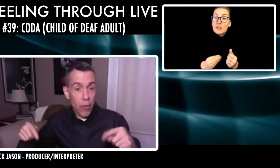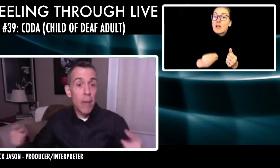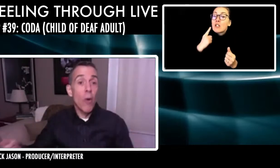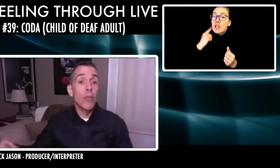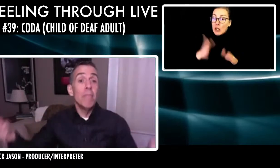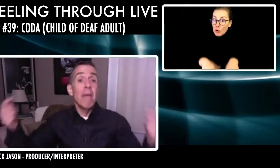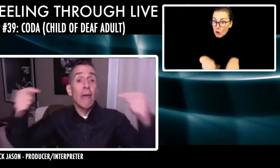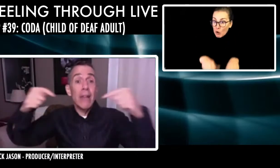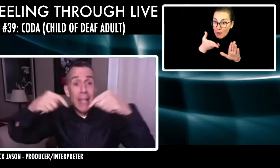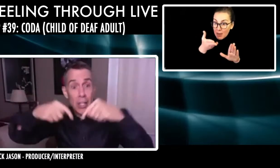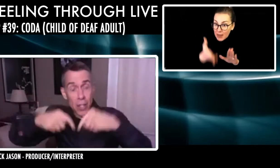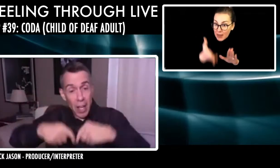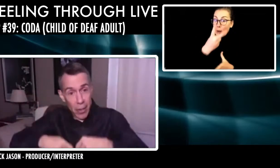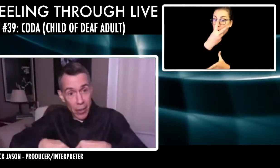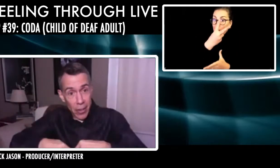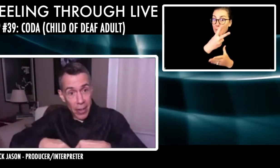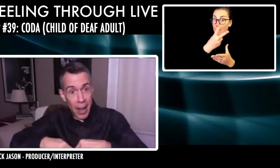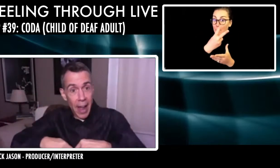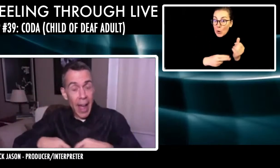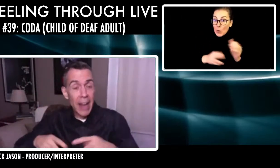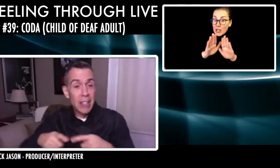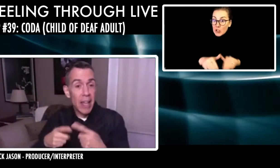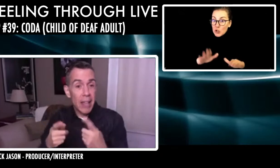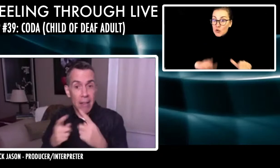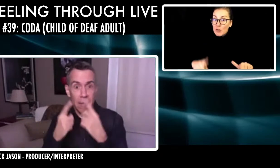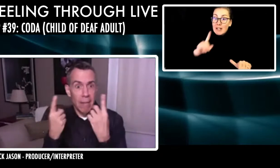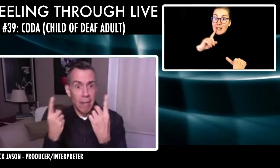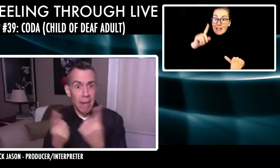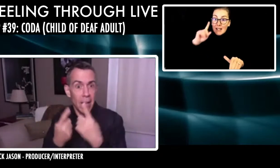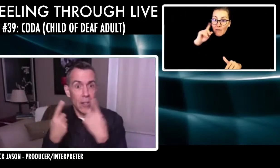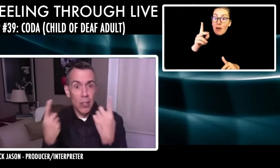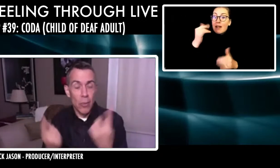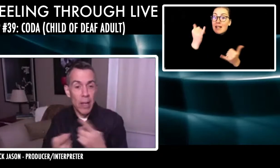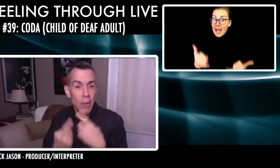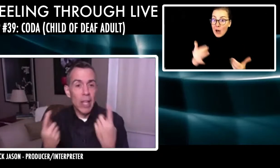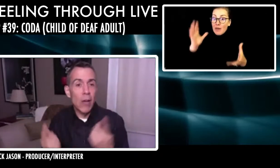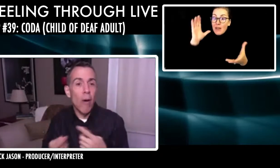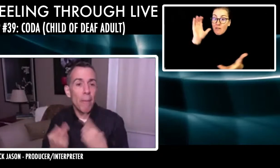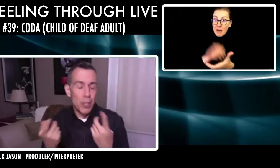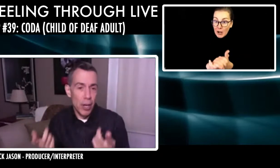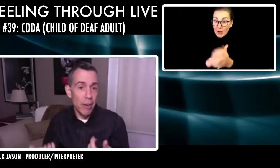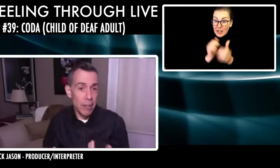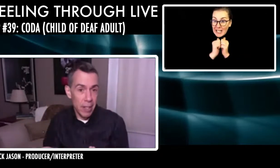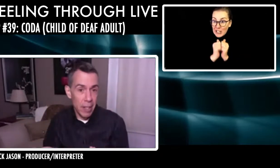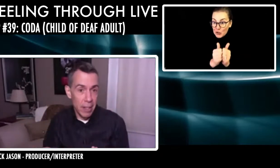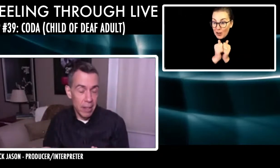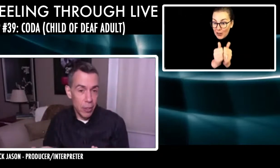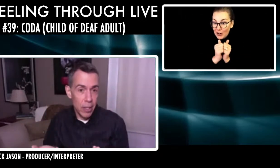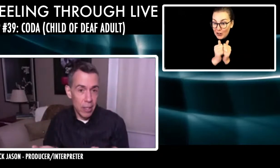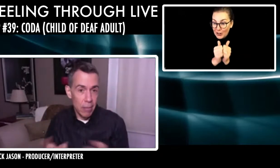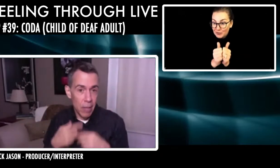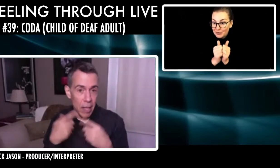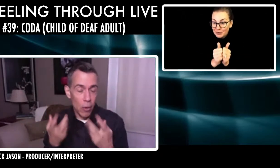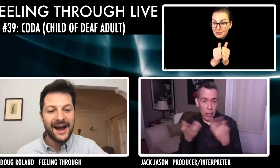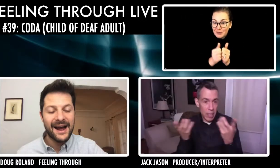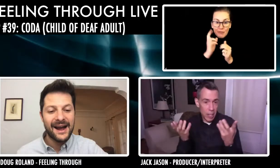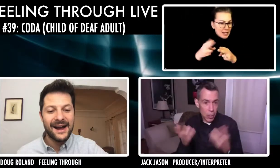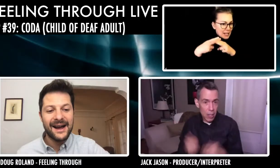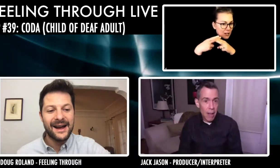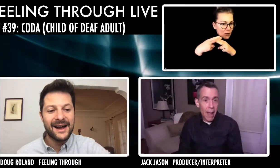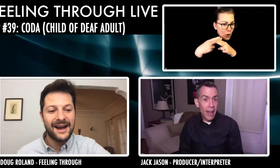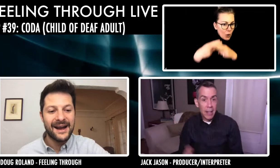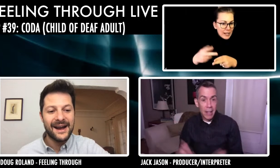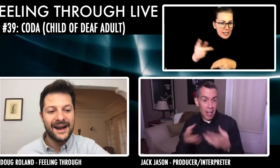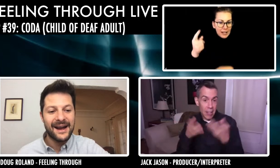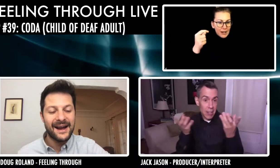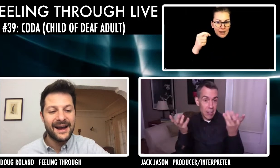deaf. They both marry each other. And it's like a strange, what they call beshert in Judaism or Yiddish.